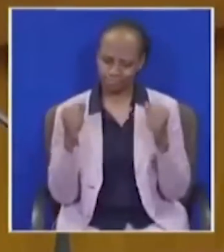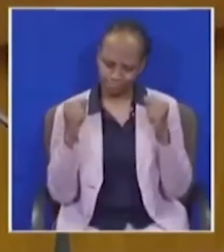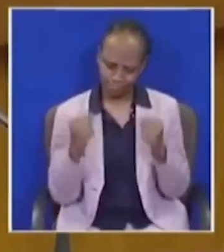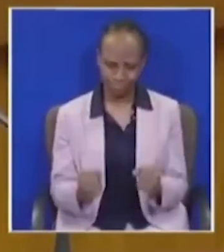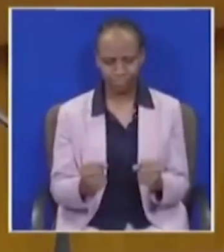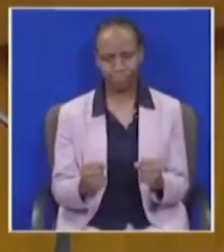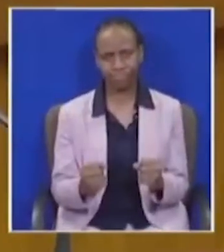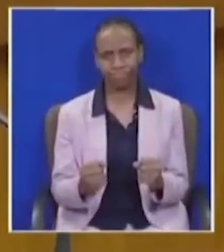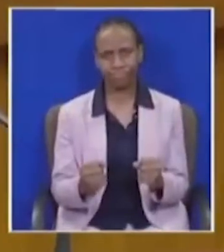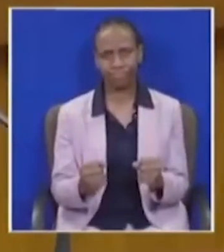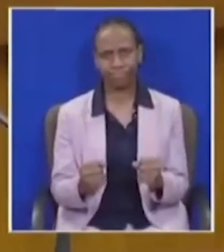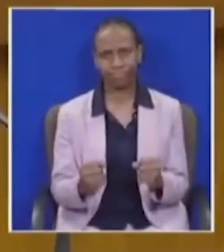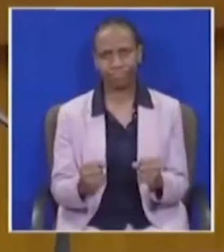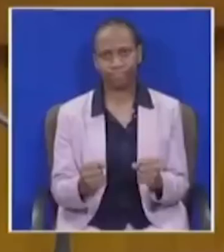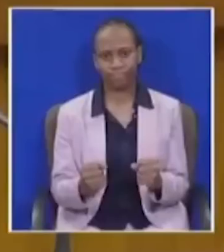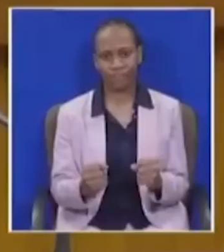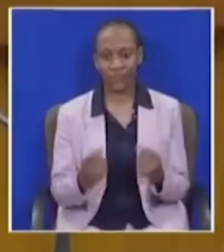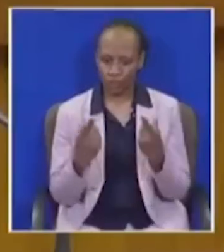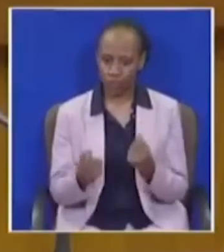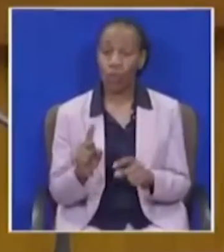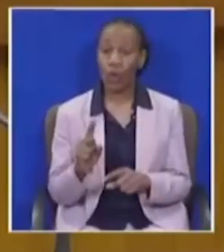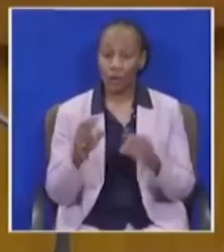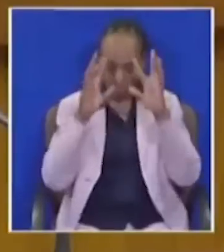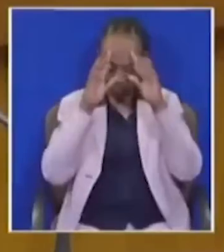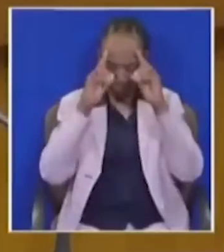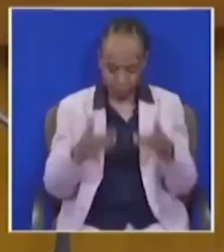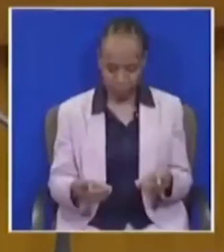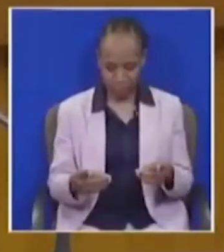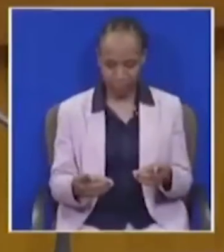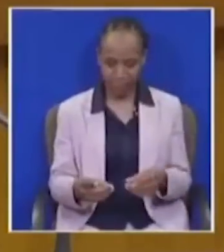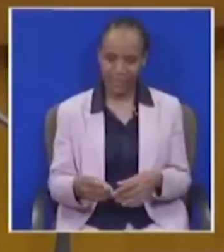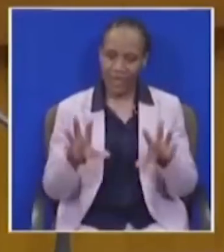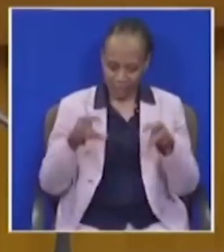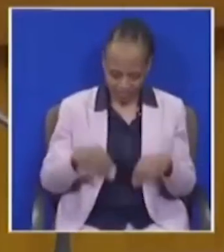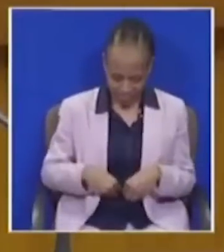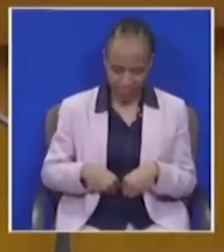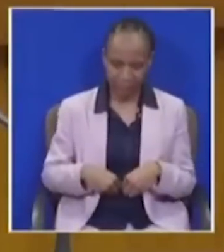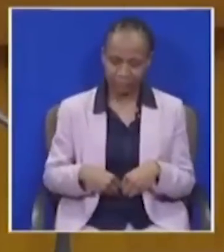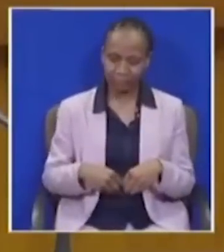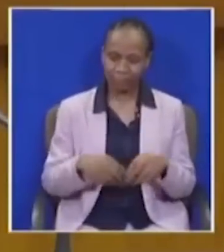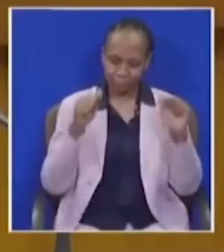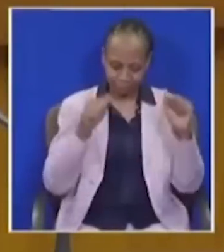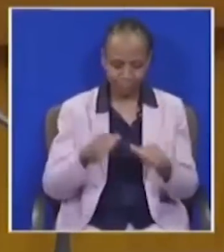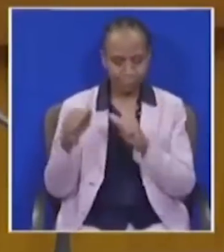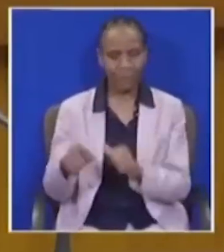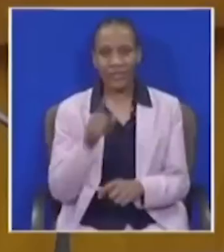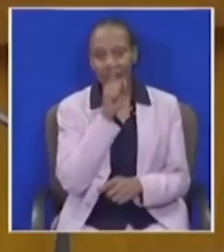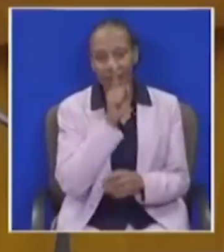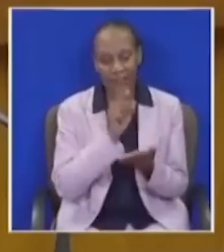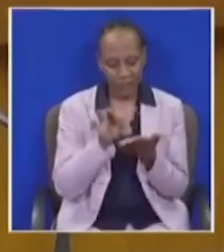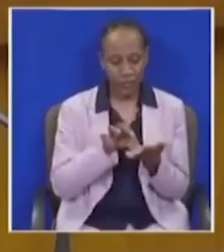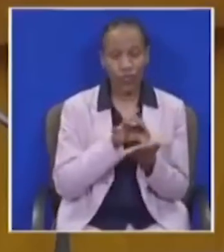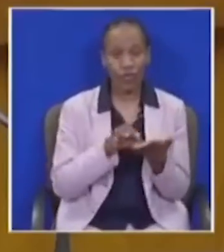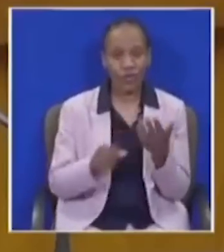to take a decision allowing the cigarette ballot to take place in this place